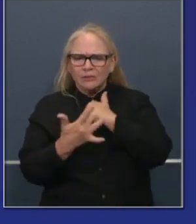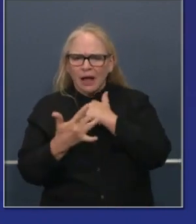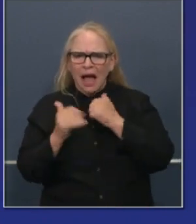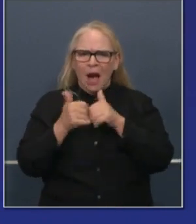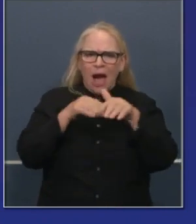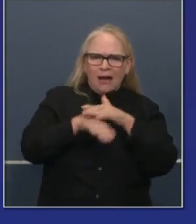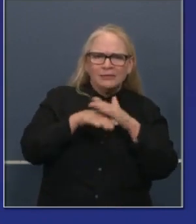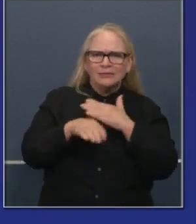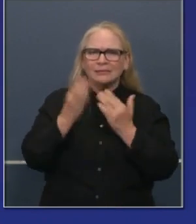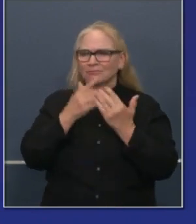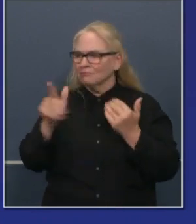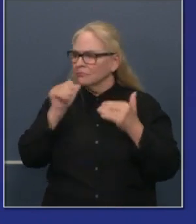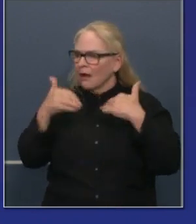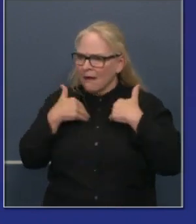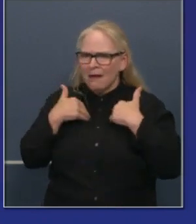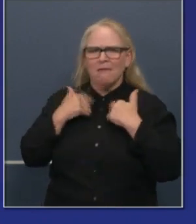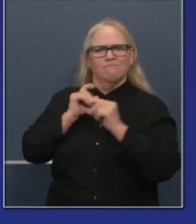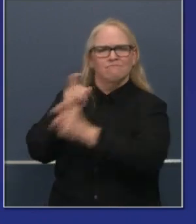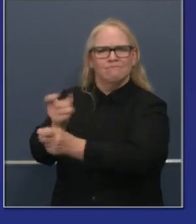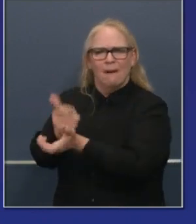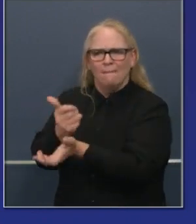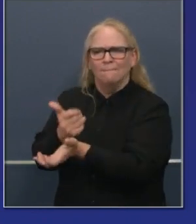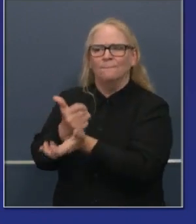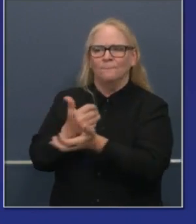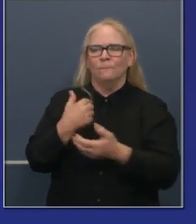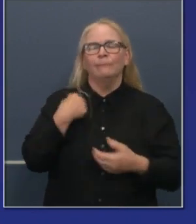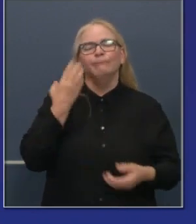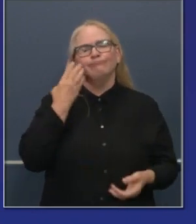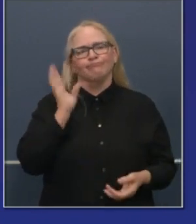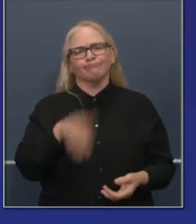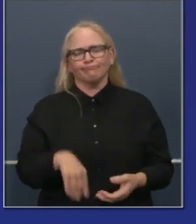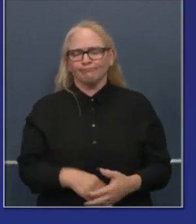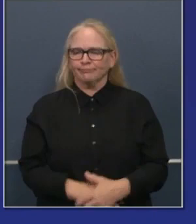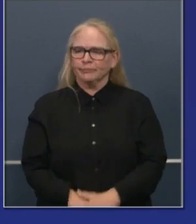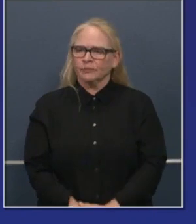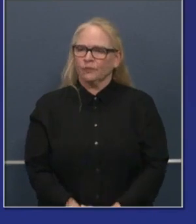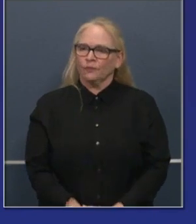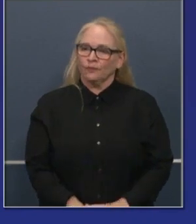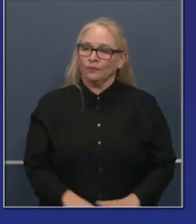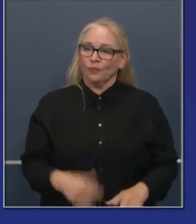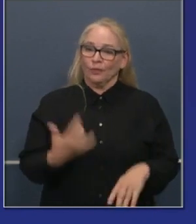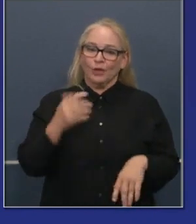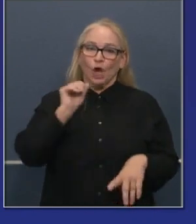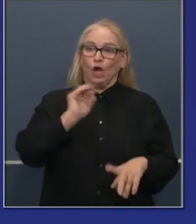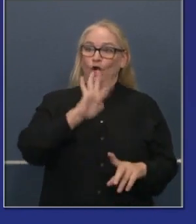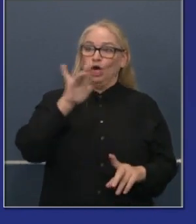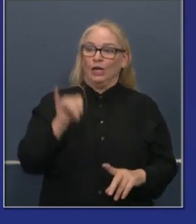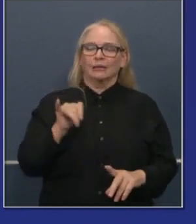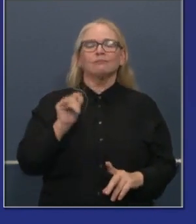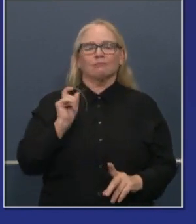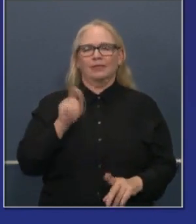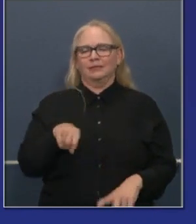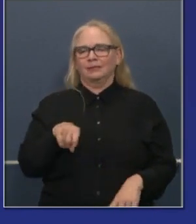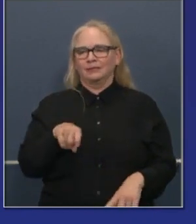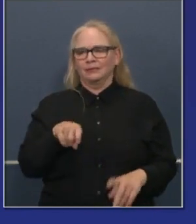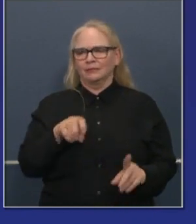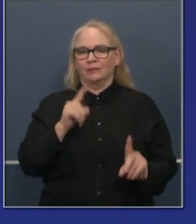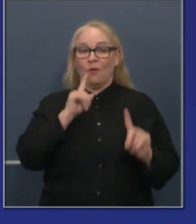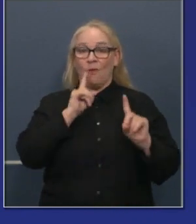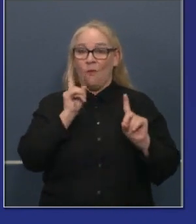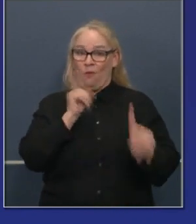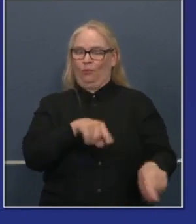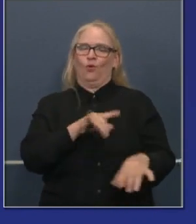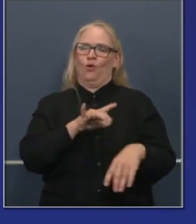No one is going to deny that based upon the early orders to start to close schools, the local level,